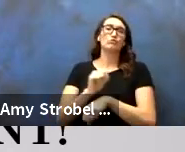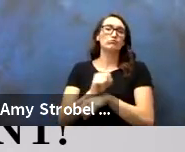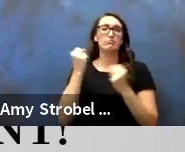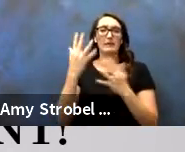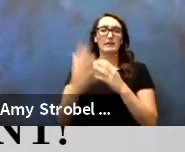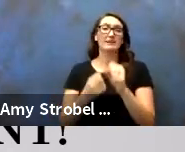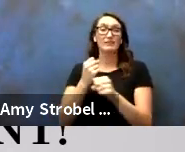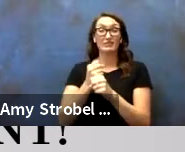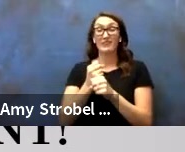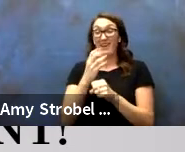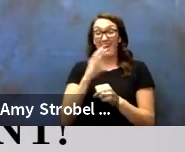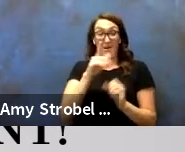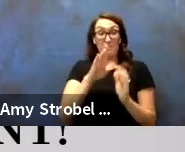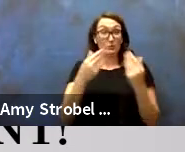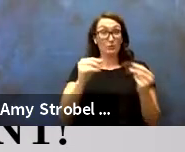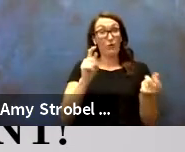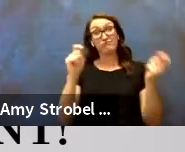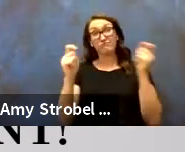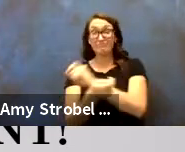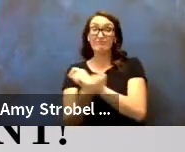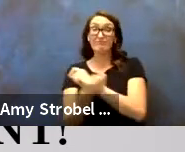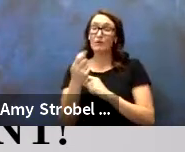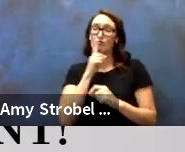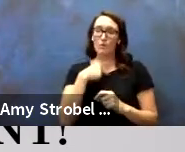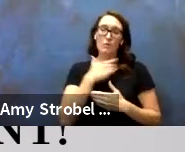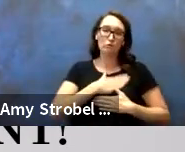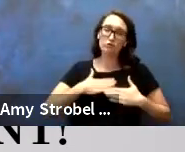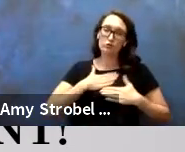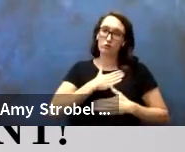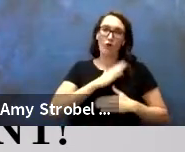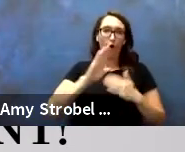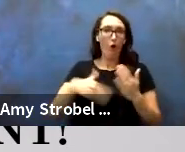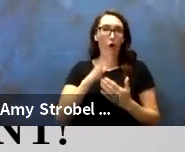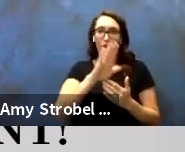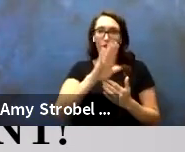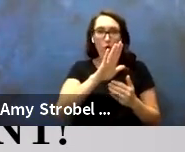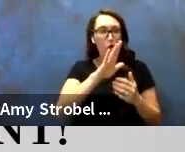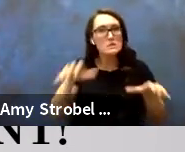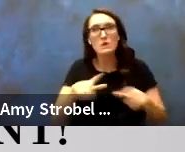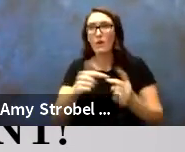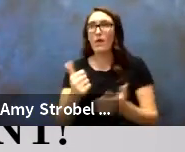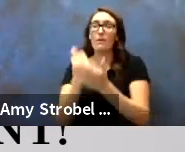bookstore transitioned and we appreciate everything you did to try to help our students.